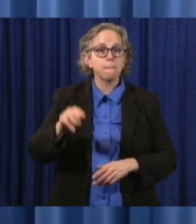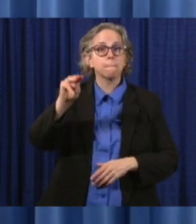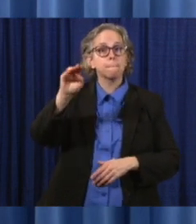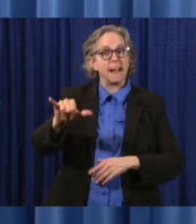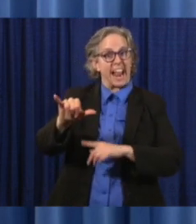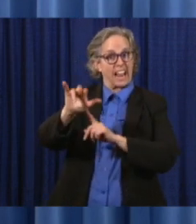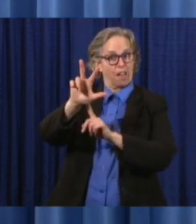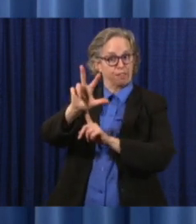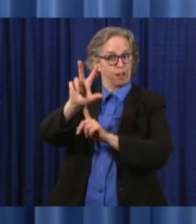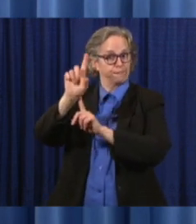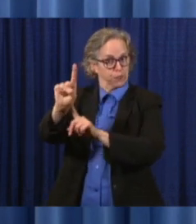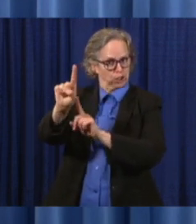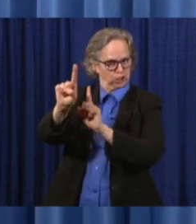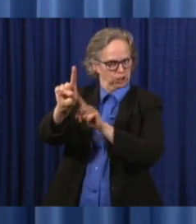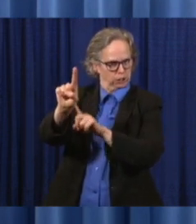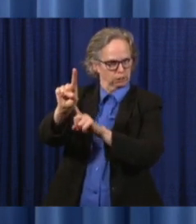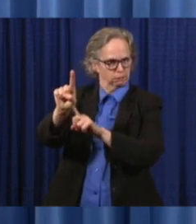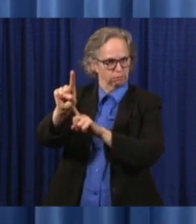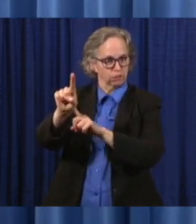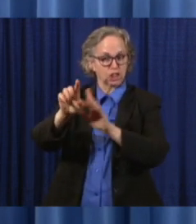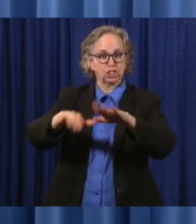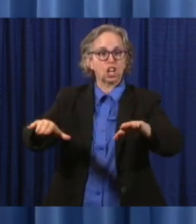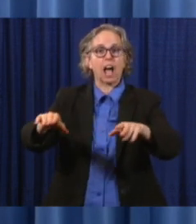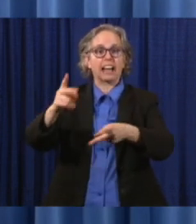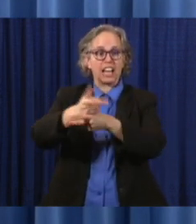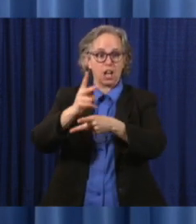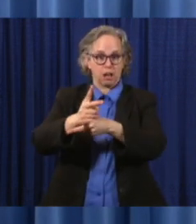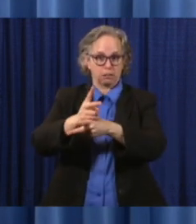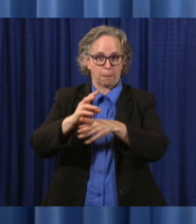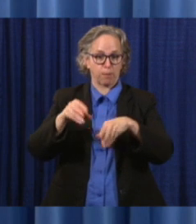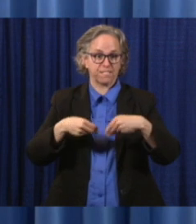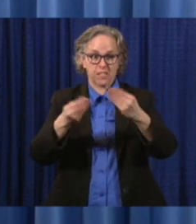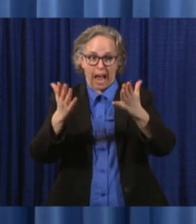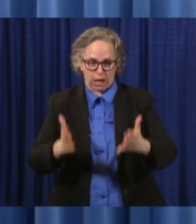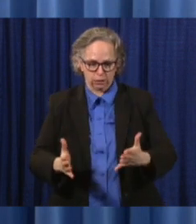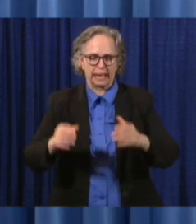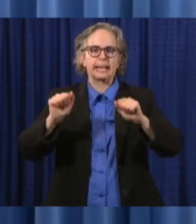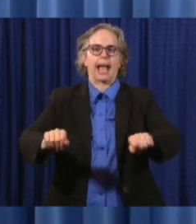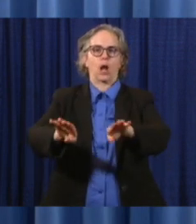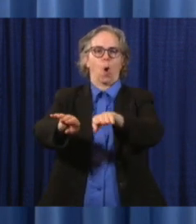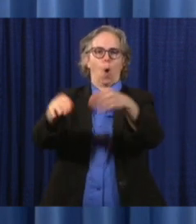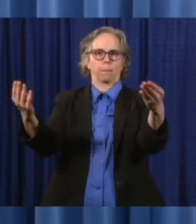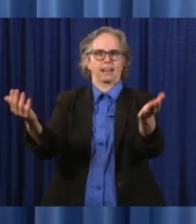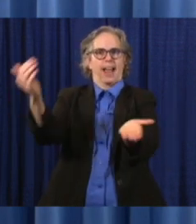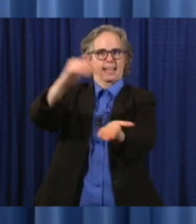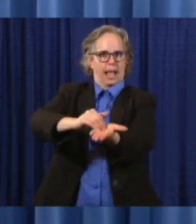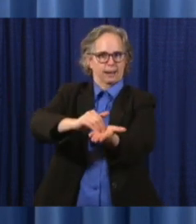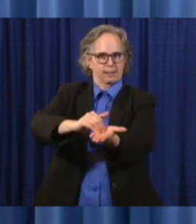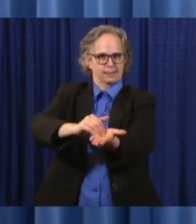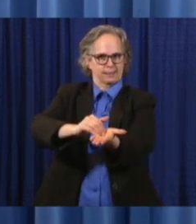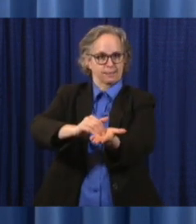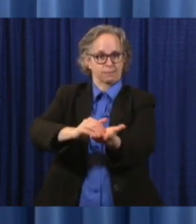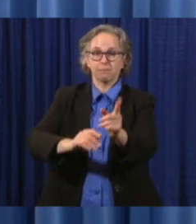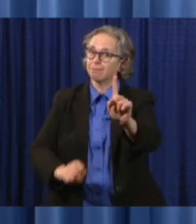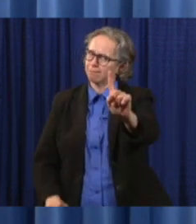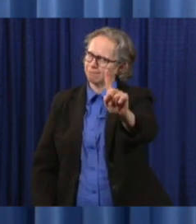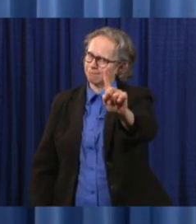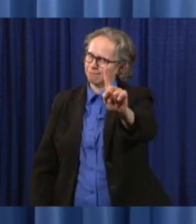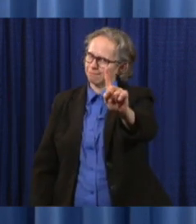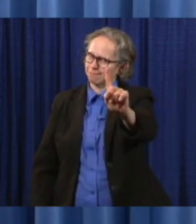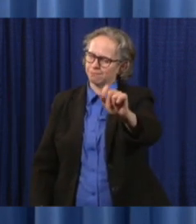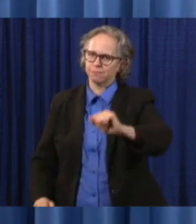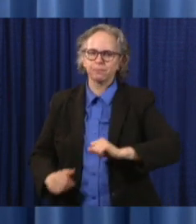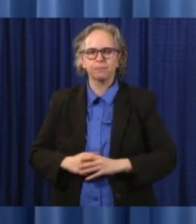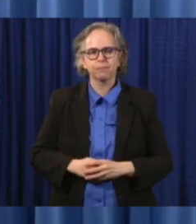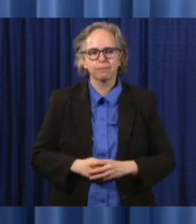care providers in Ohio will be able to reopen. They will reopen with reduced numbers of children